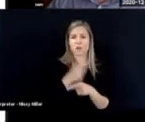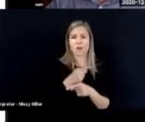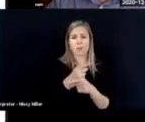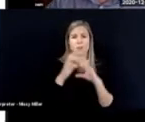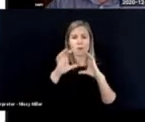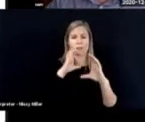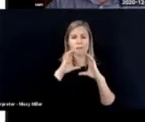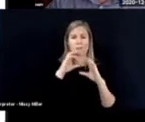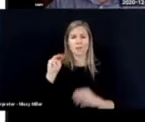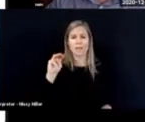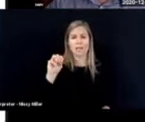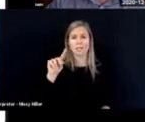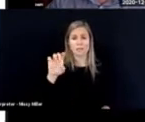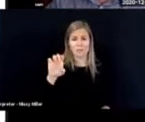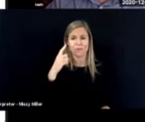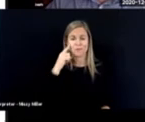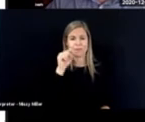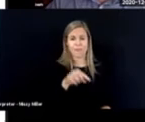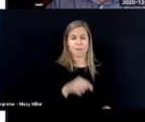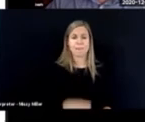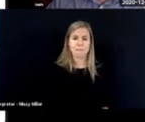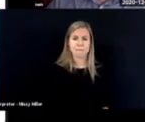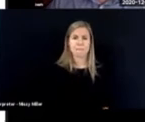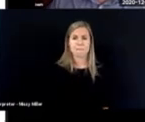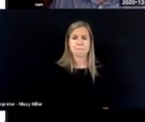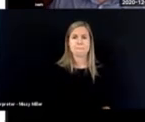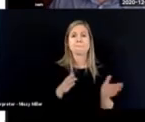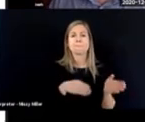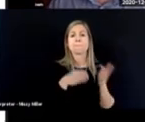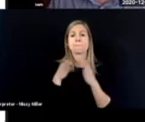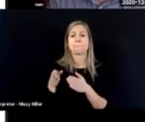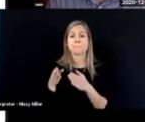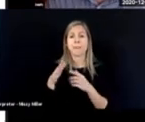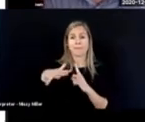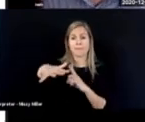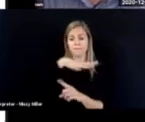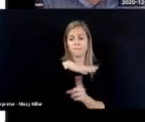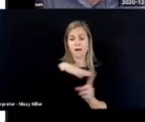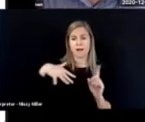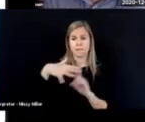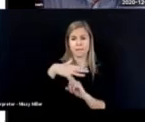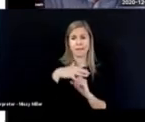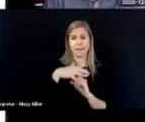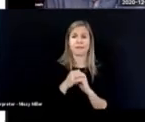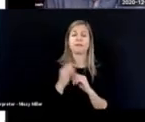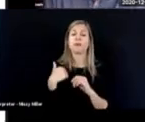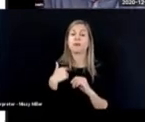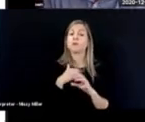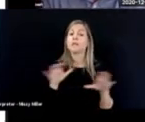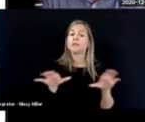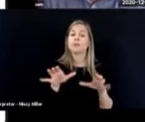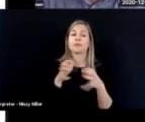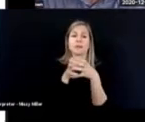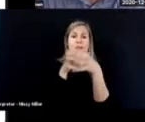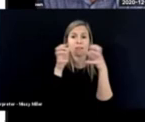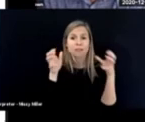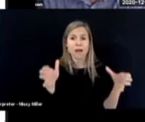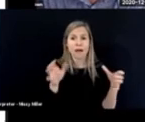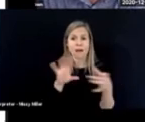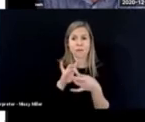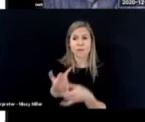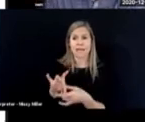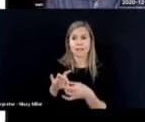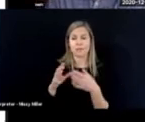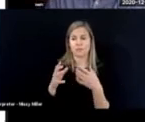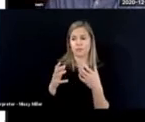to appropriate communication modes. And then the environment. And we do a lot of